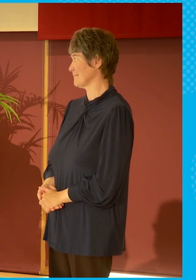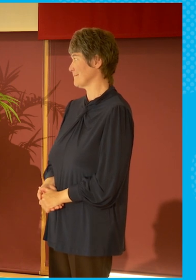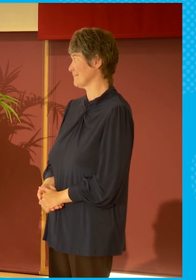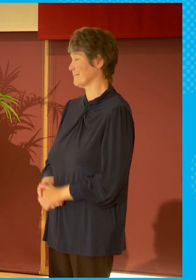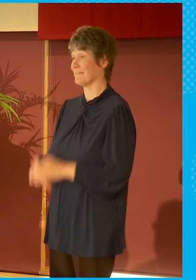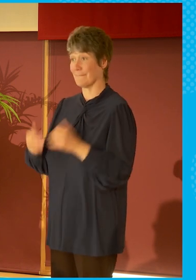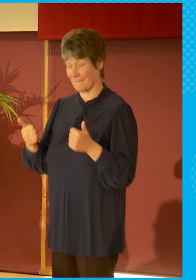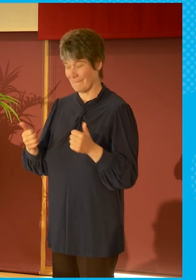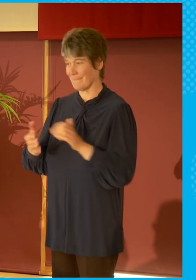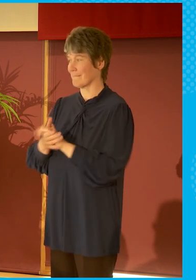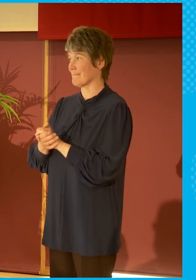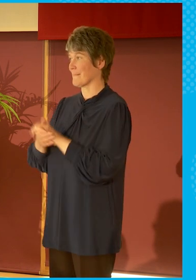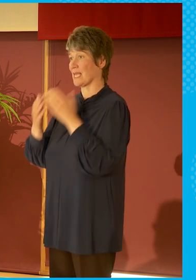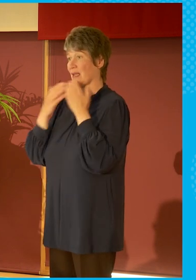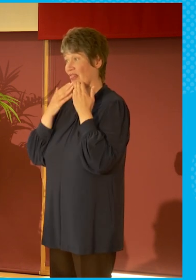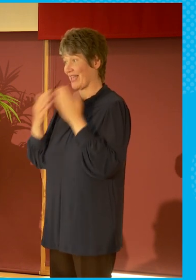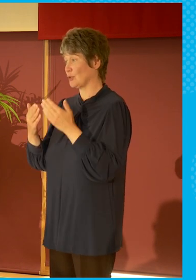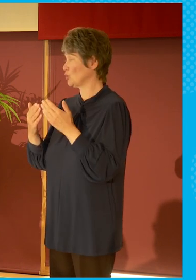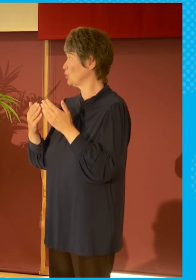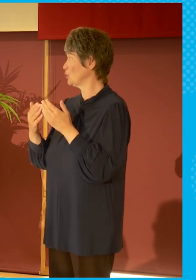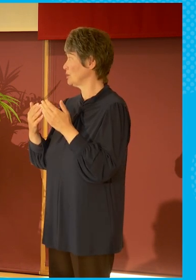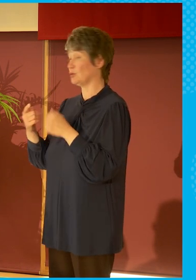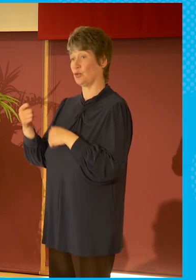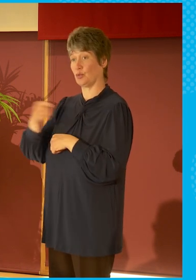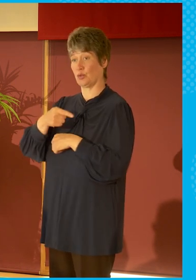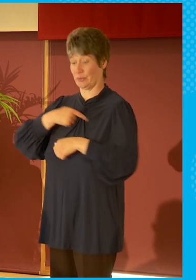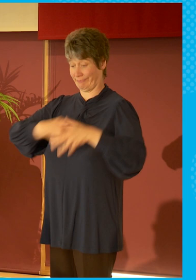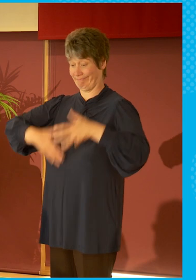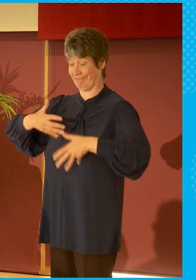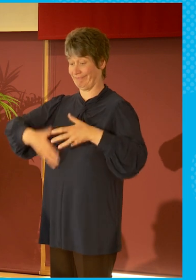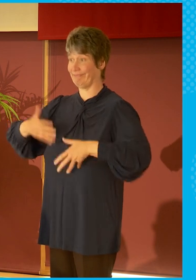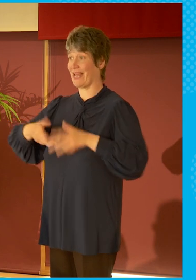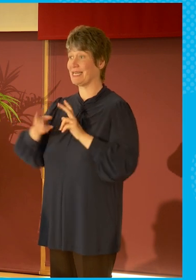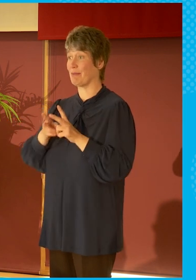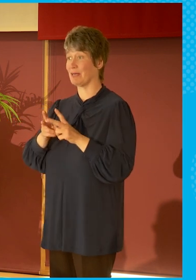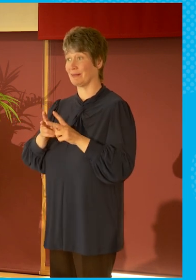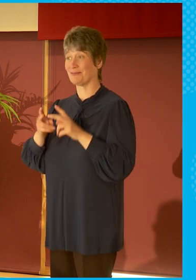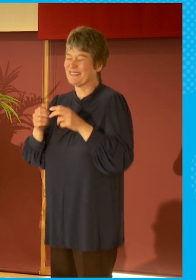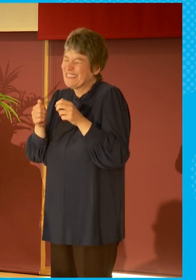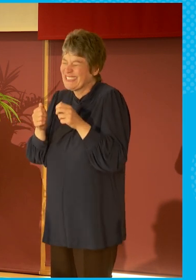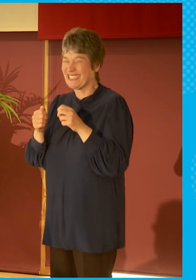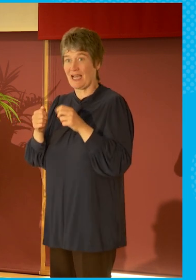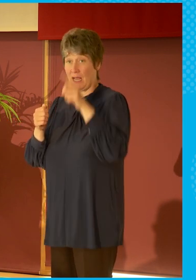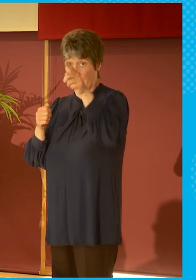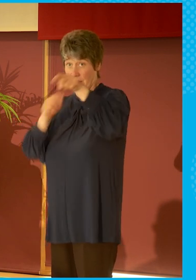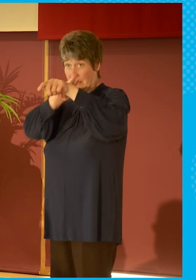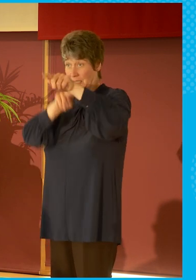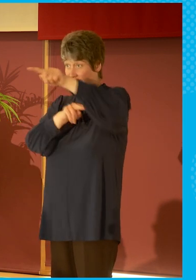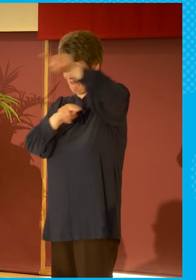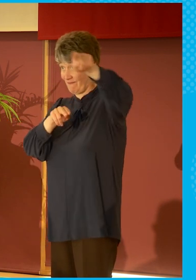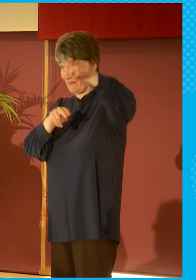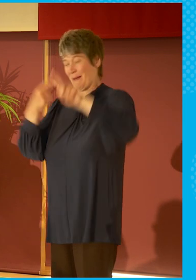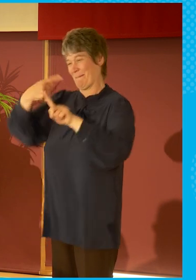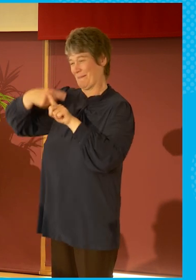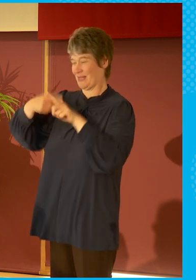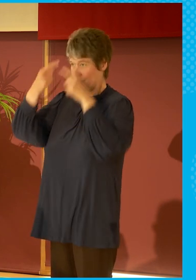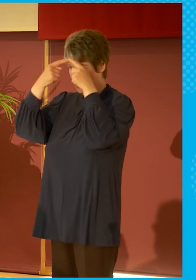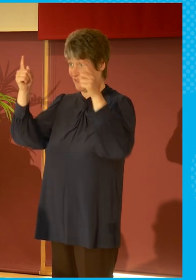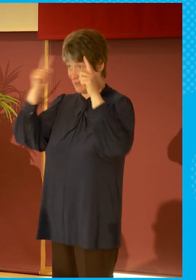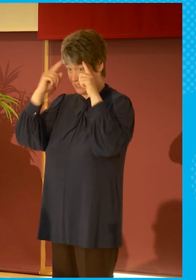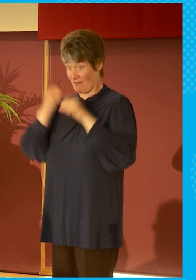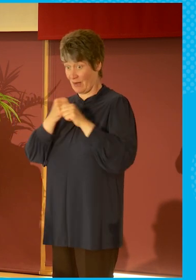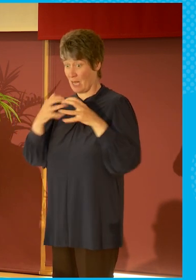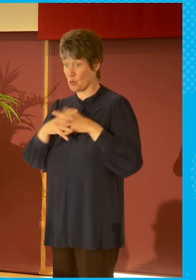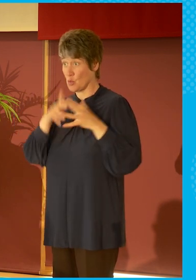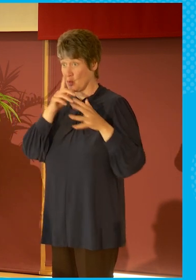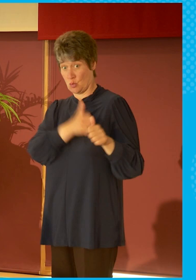Again, thank you to our signers and the staff who have supported today and to the University of Glasgow who have enabled this event